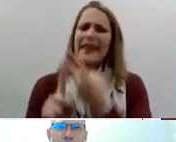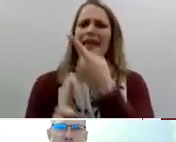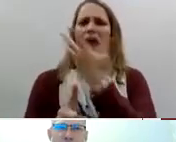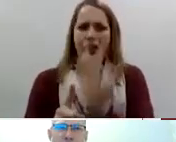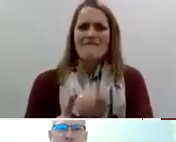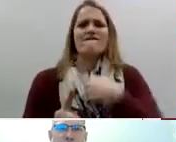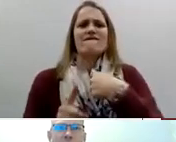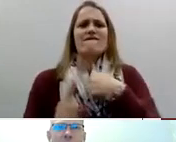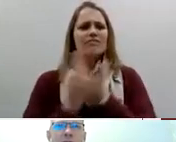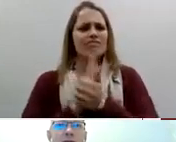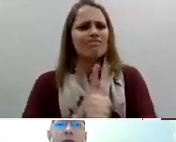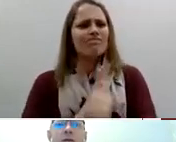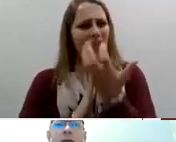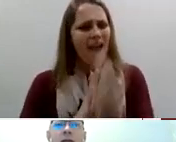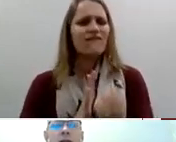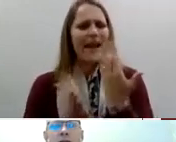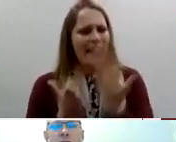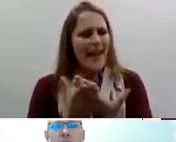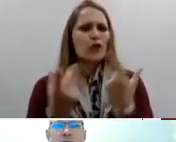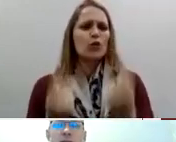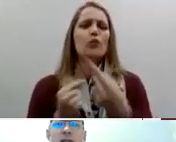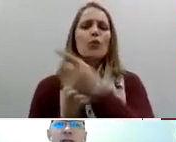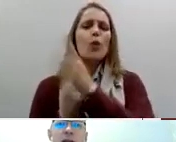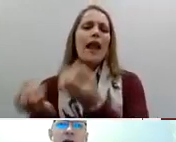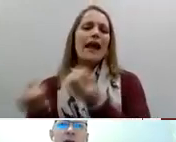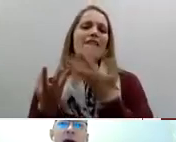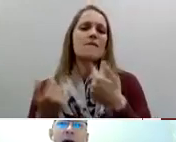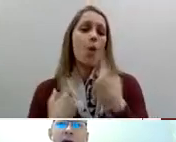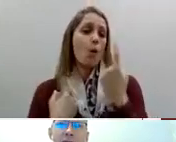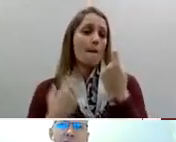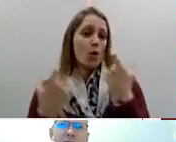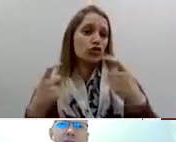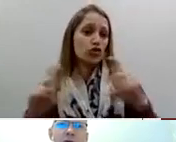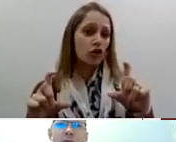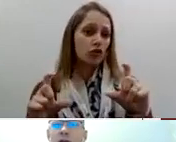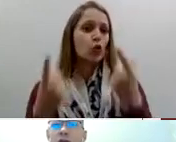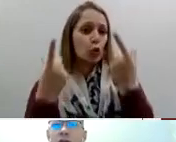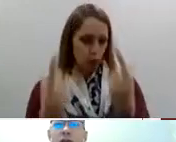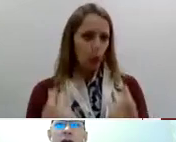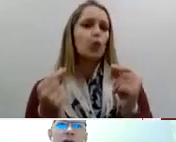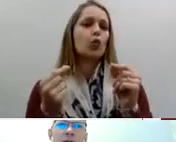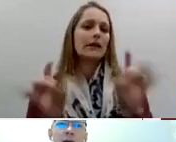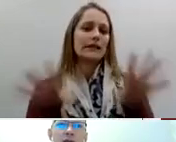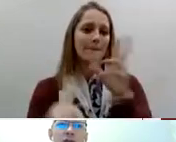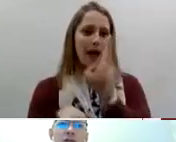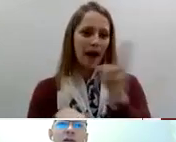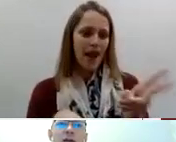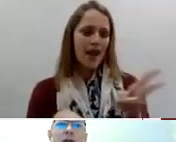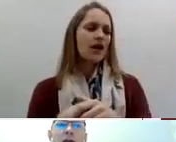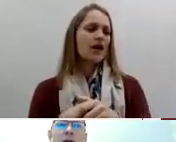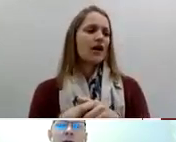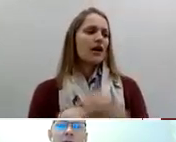called me and said well he sees that I have motivation and passion